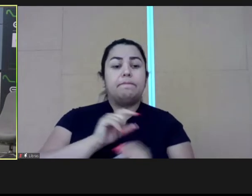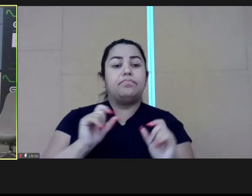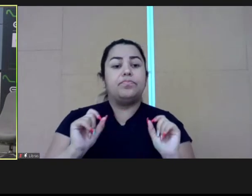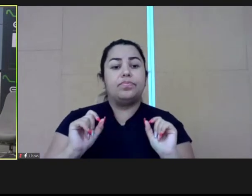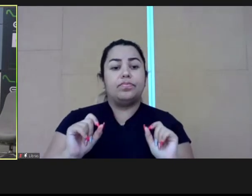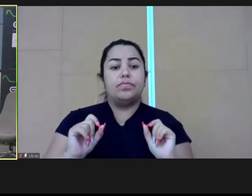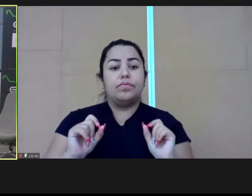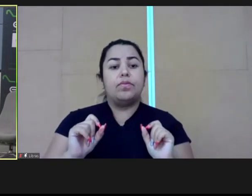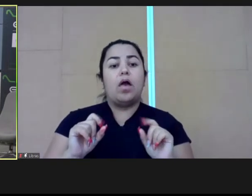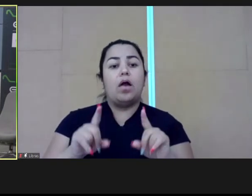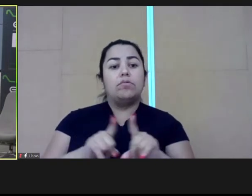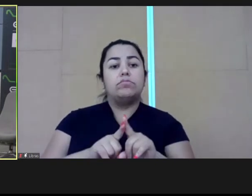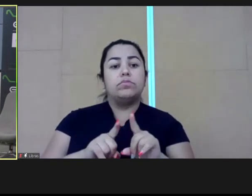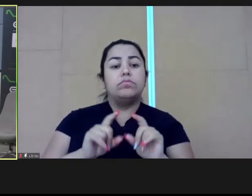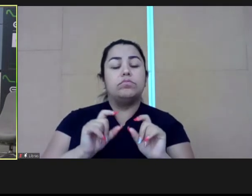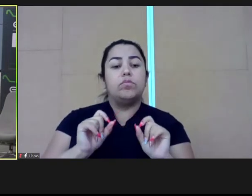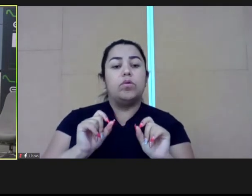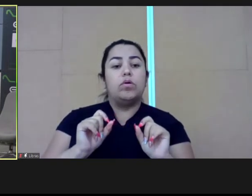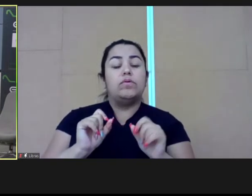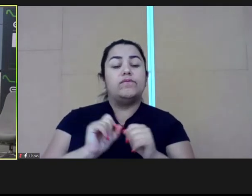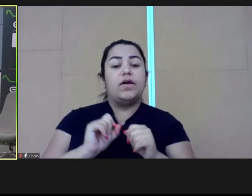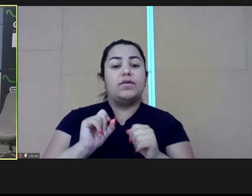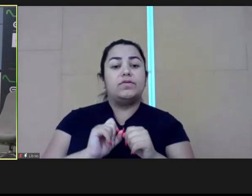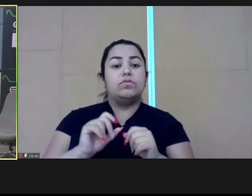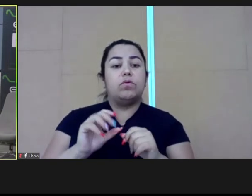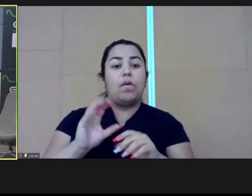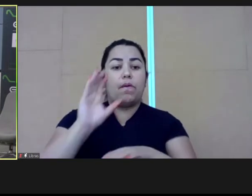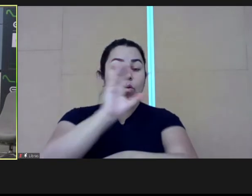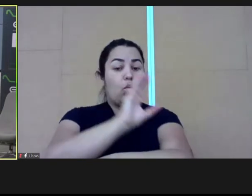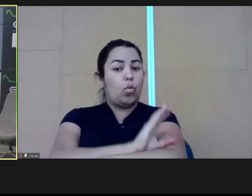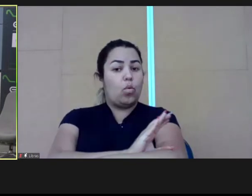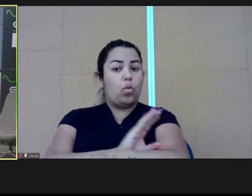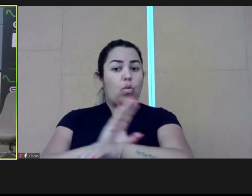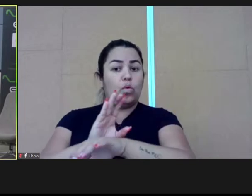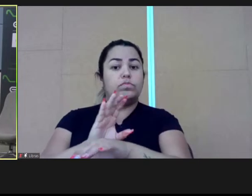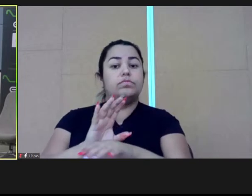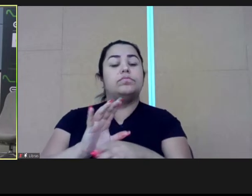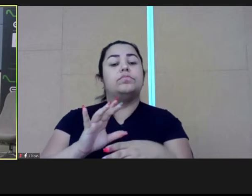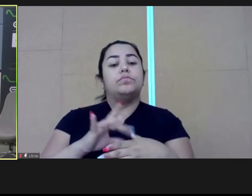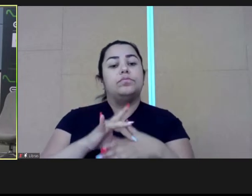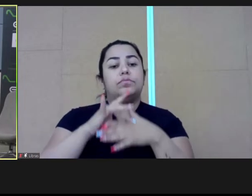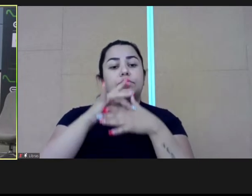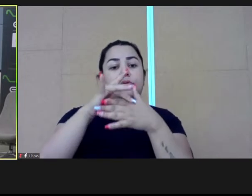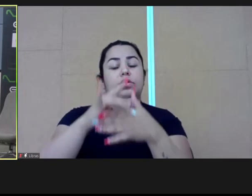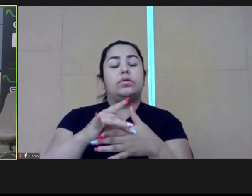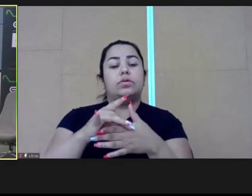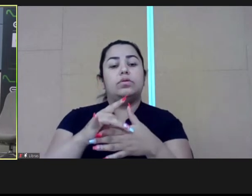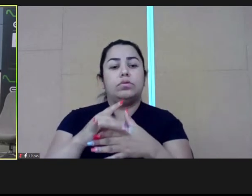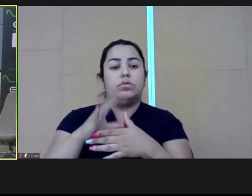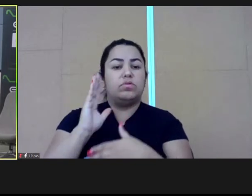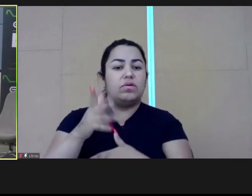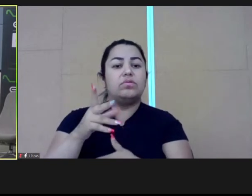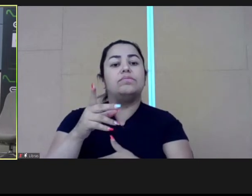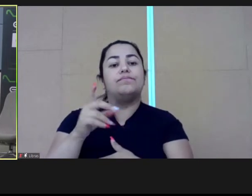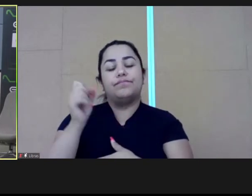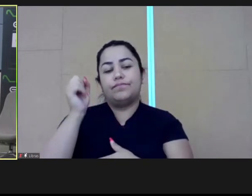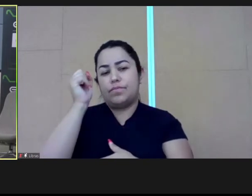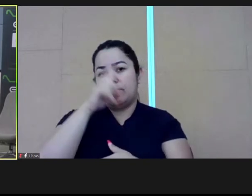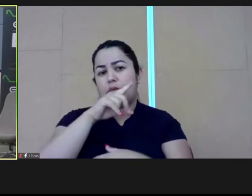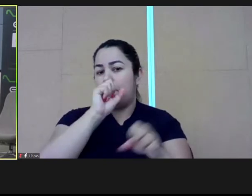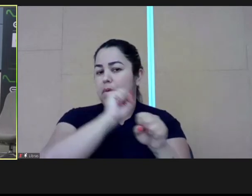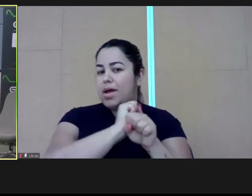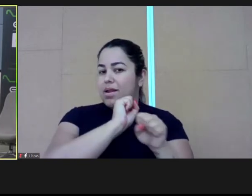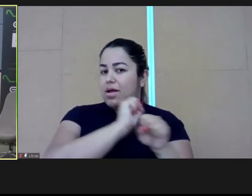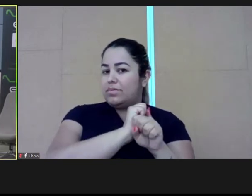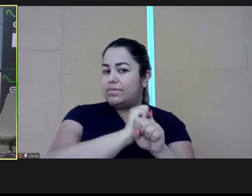So we went to Harvard Business School. We had courses so we could attract the leader here